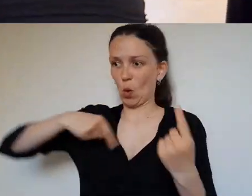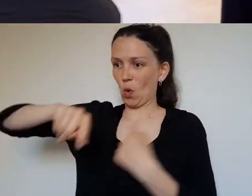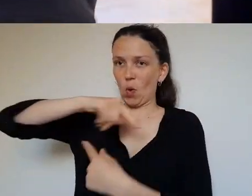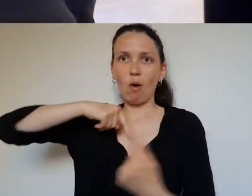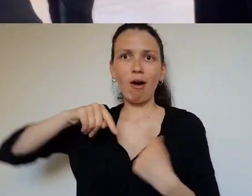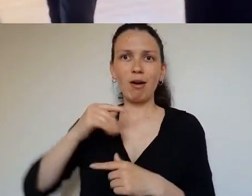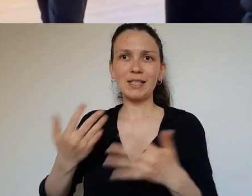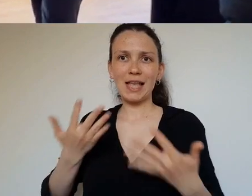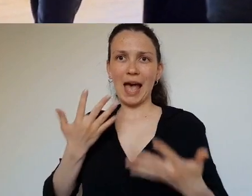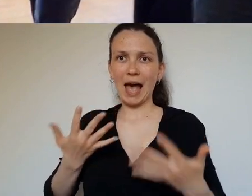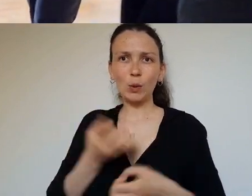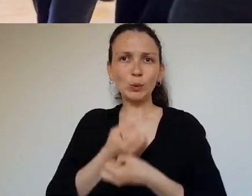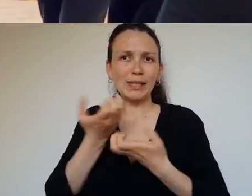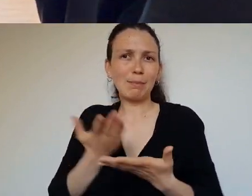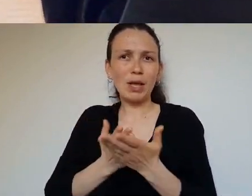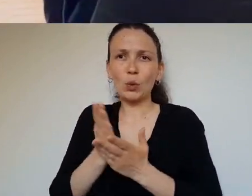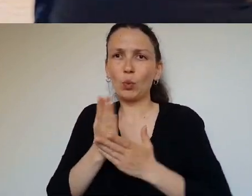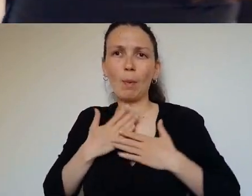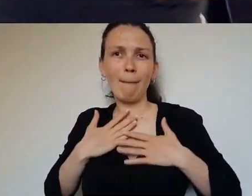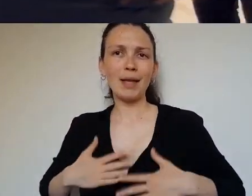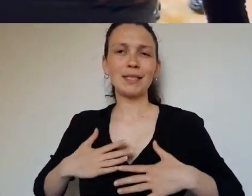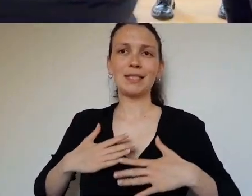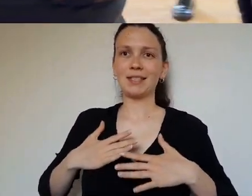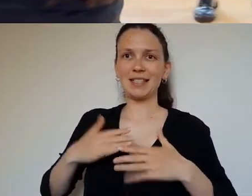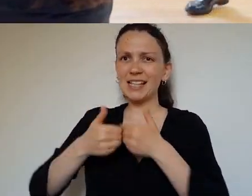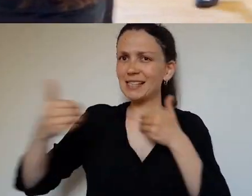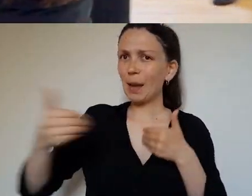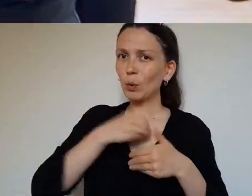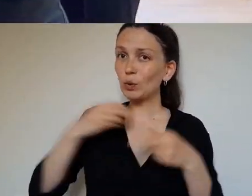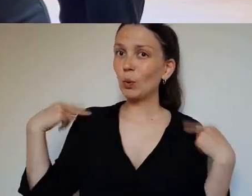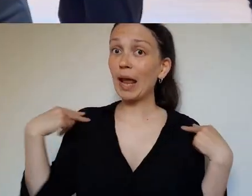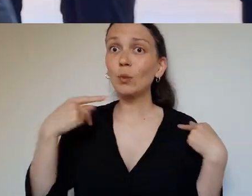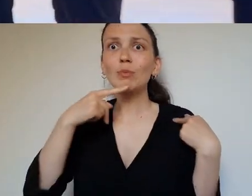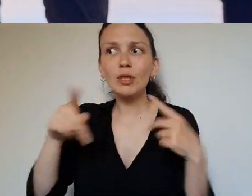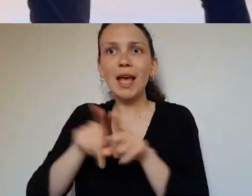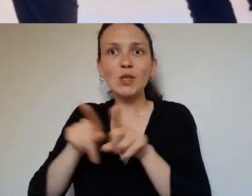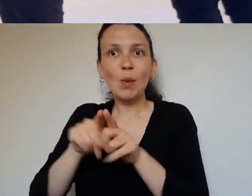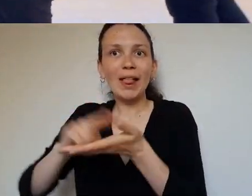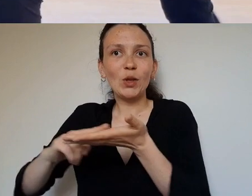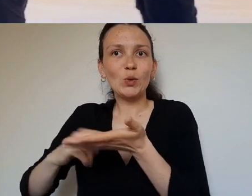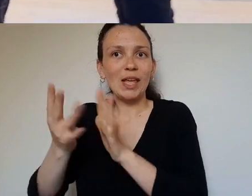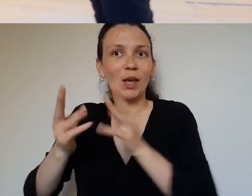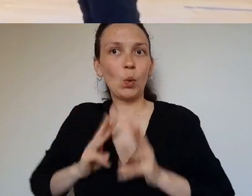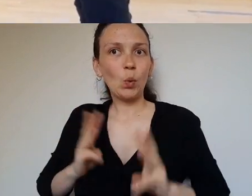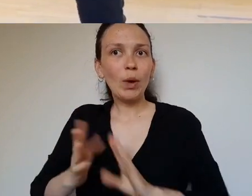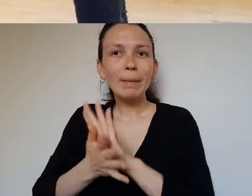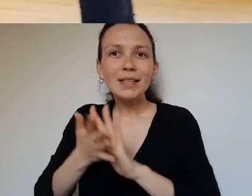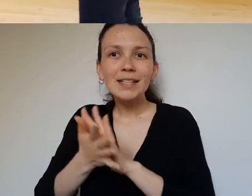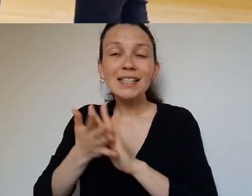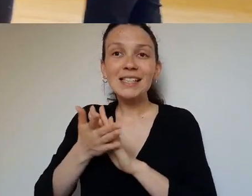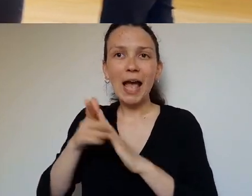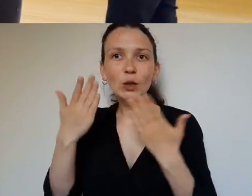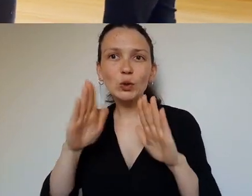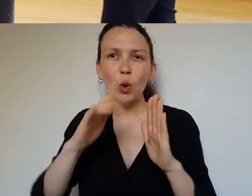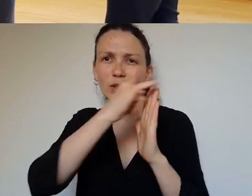-discursive body that is prior to language. But they also explore Deevy's text through the language of women's sign, investigating the